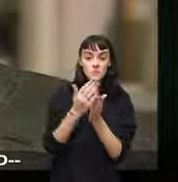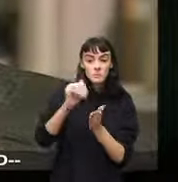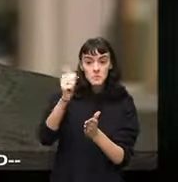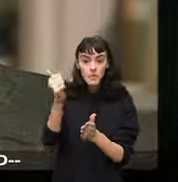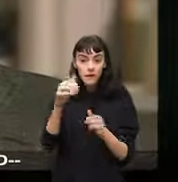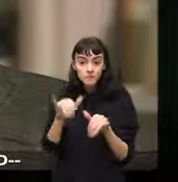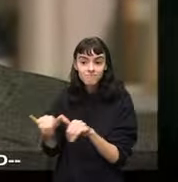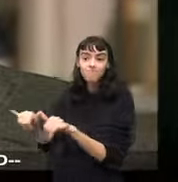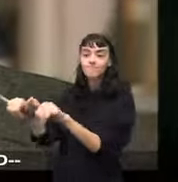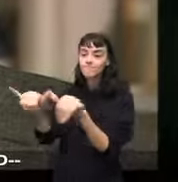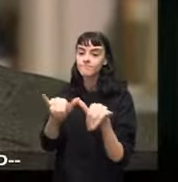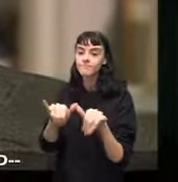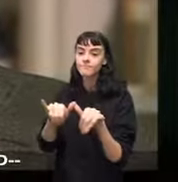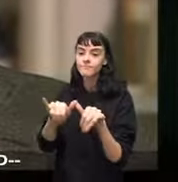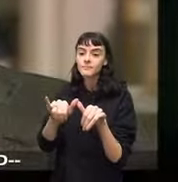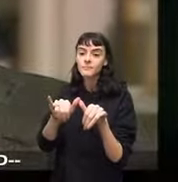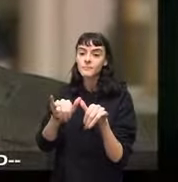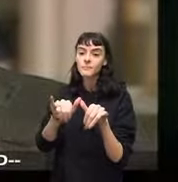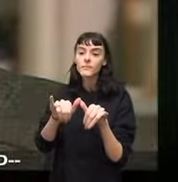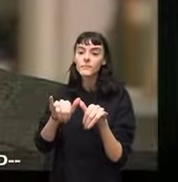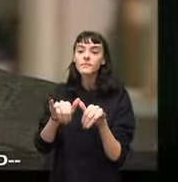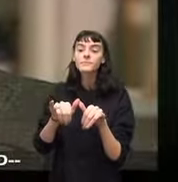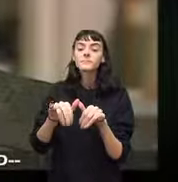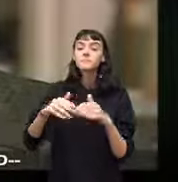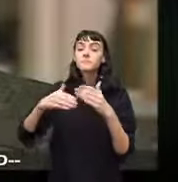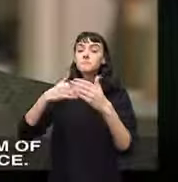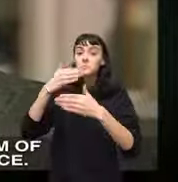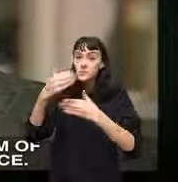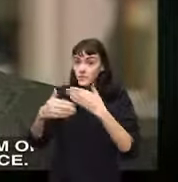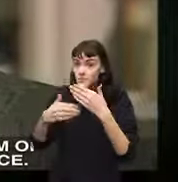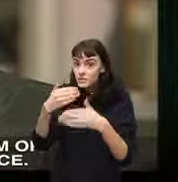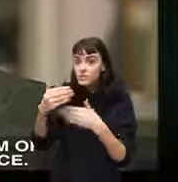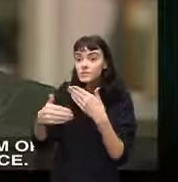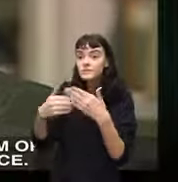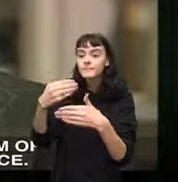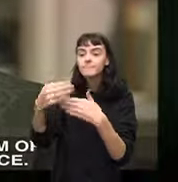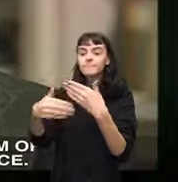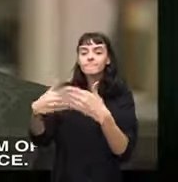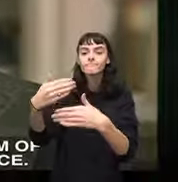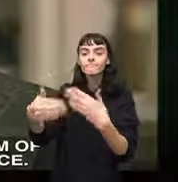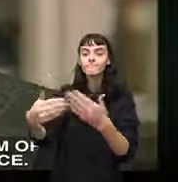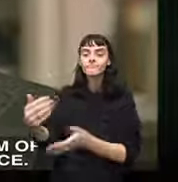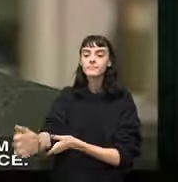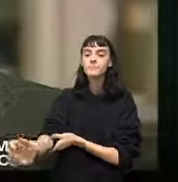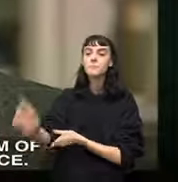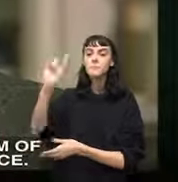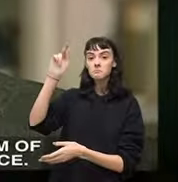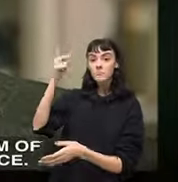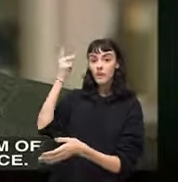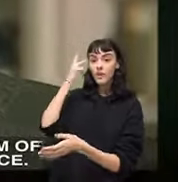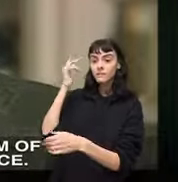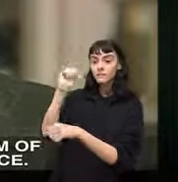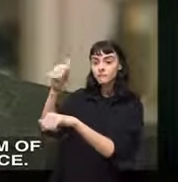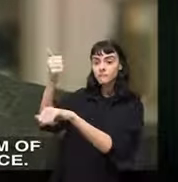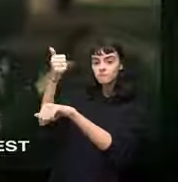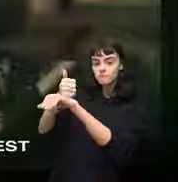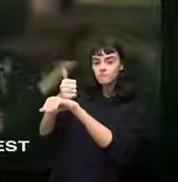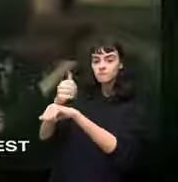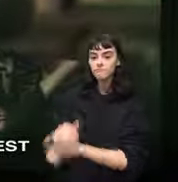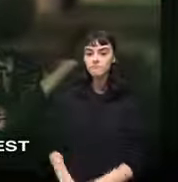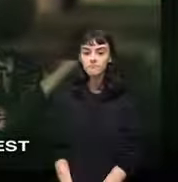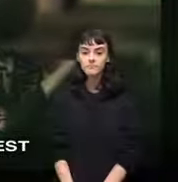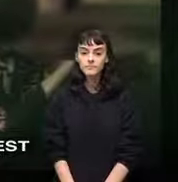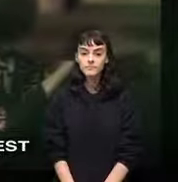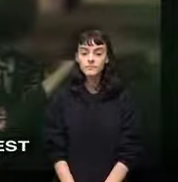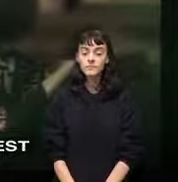so one paradigm shattered a new paradigm the paradigm of modern politics was in place